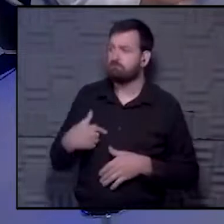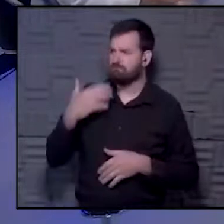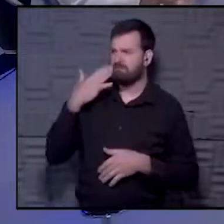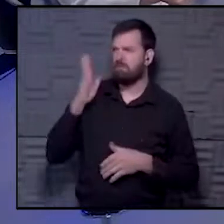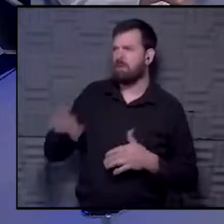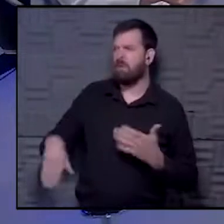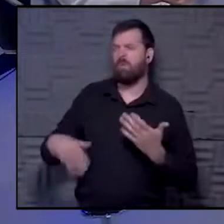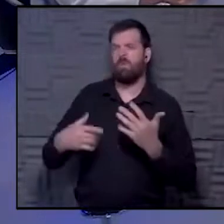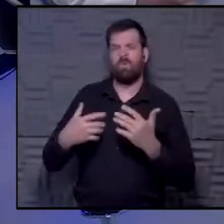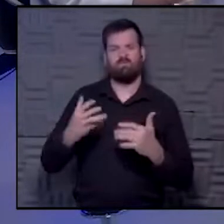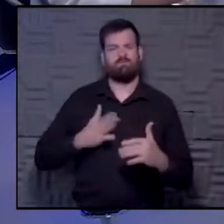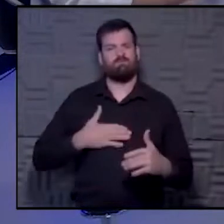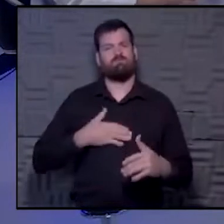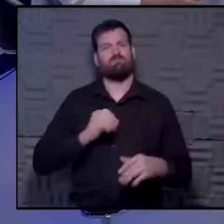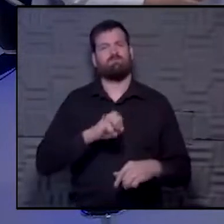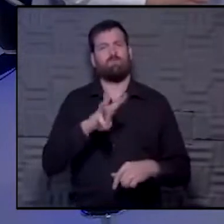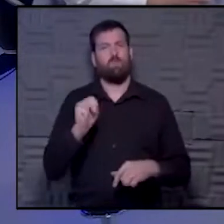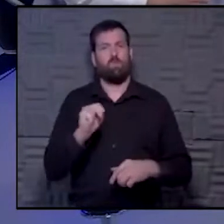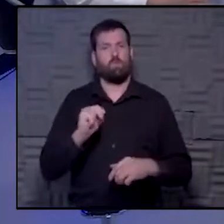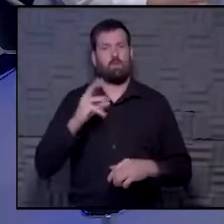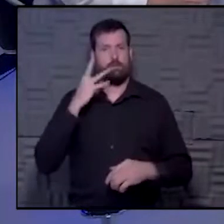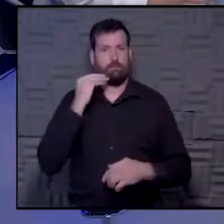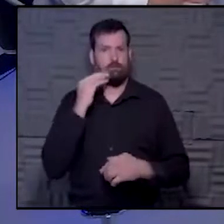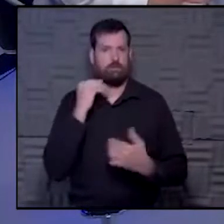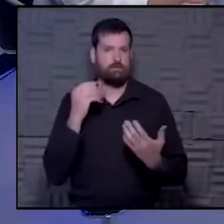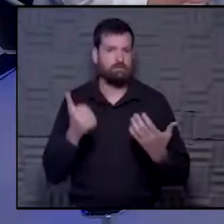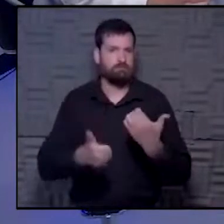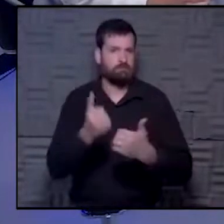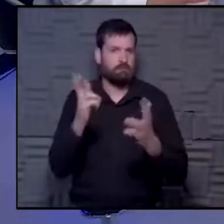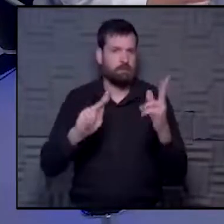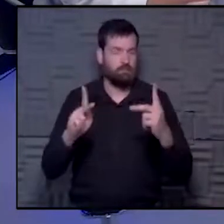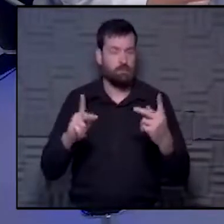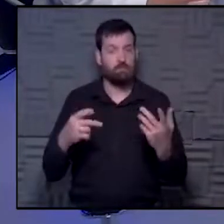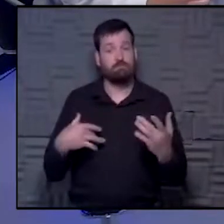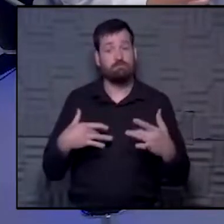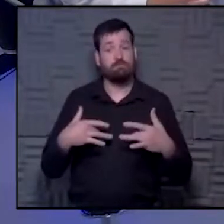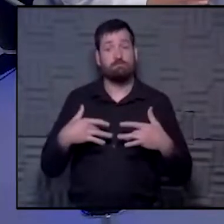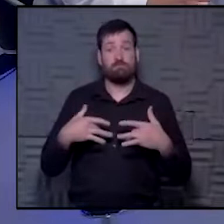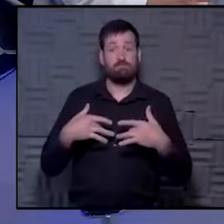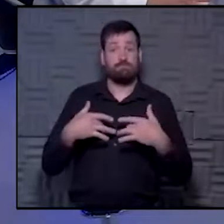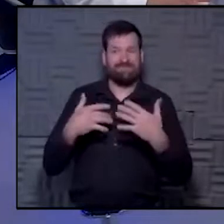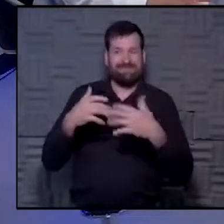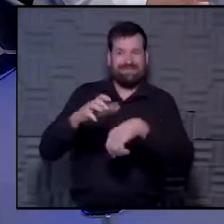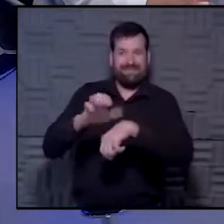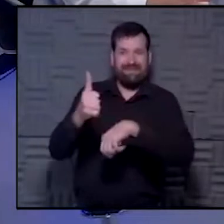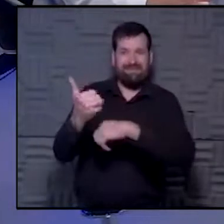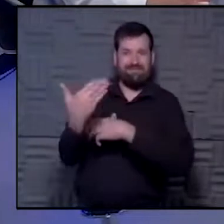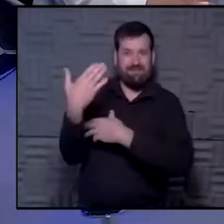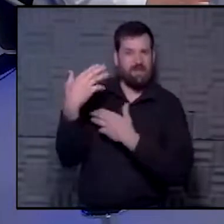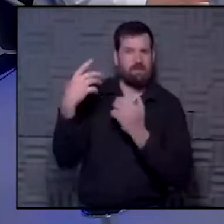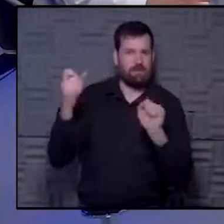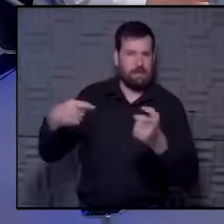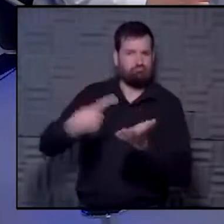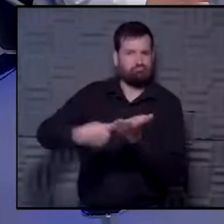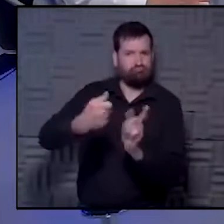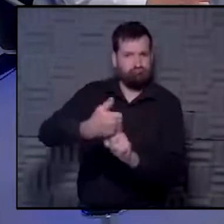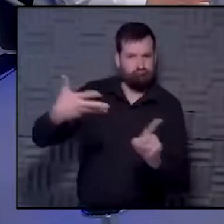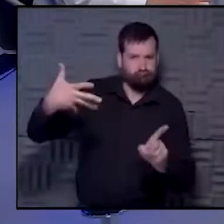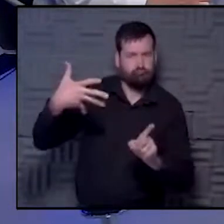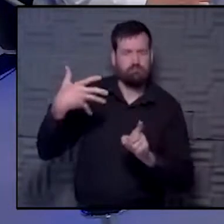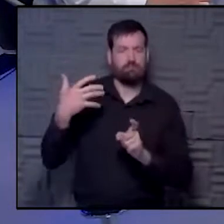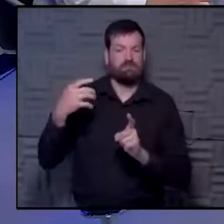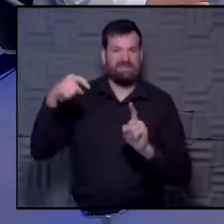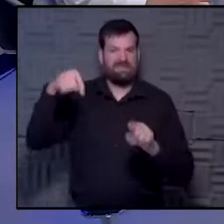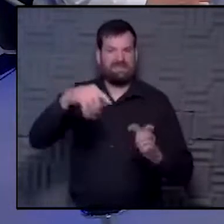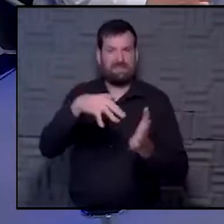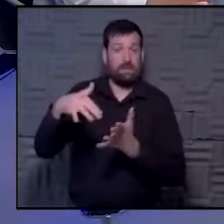anecdotally from our own experience, and I think at 10 today, you'll be able to talk more about how your study has proven that